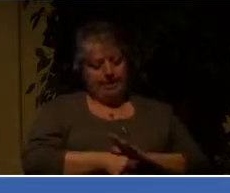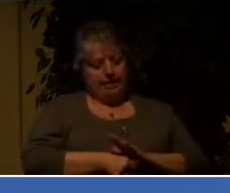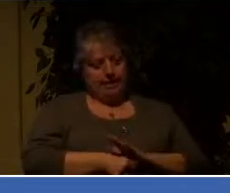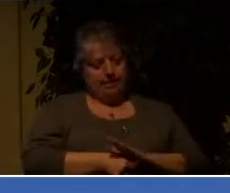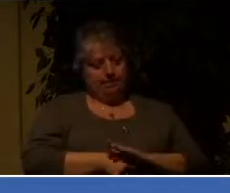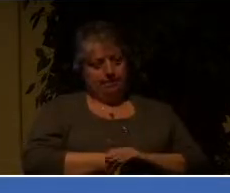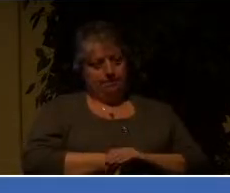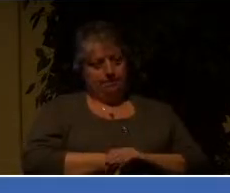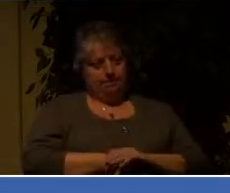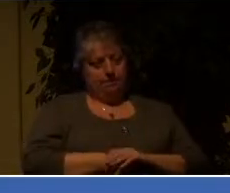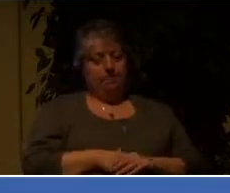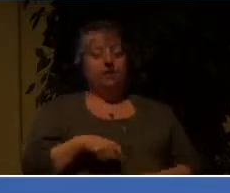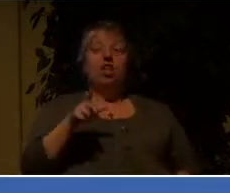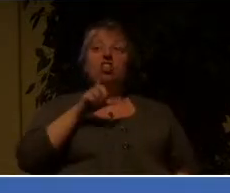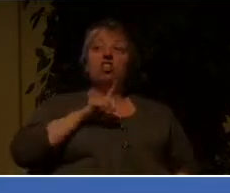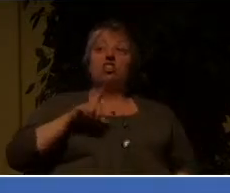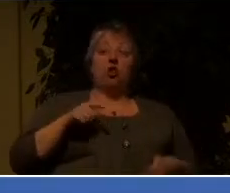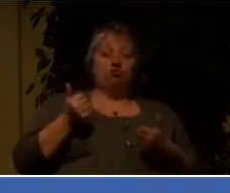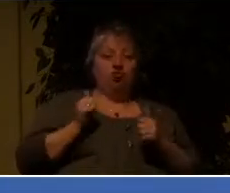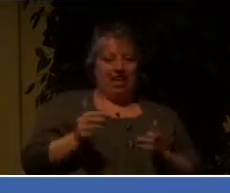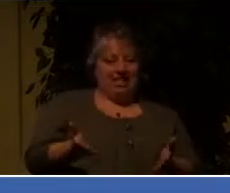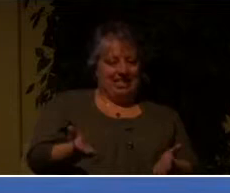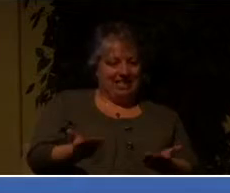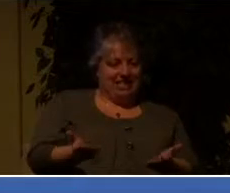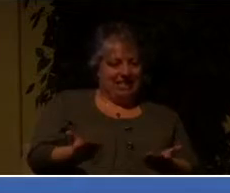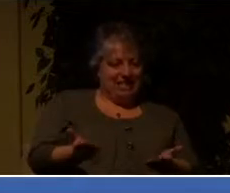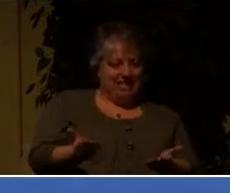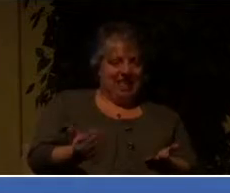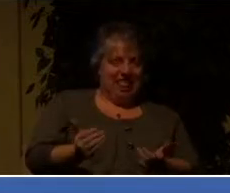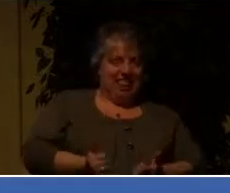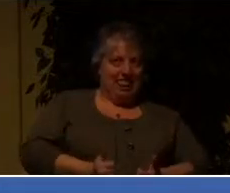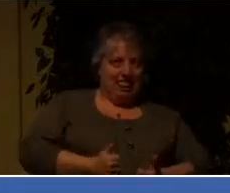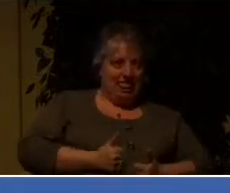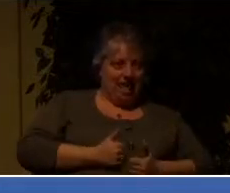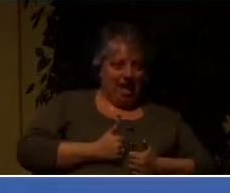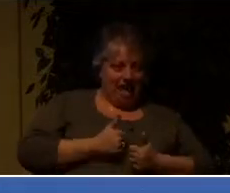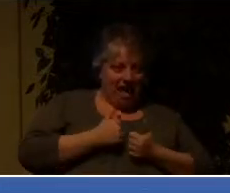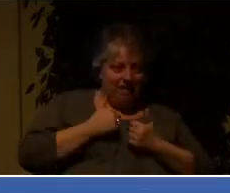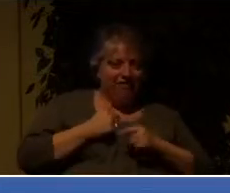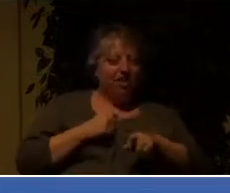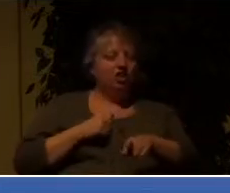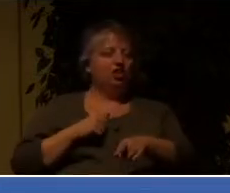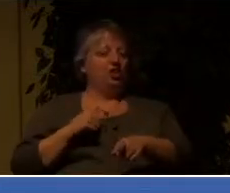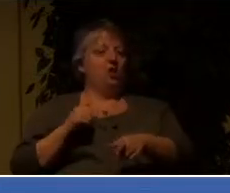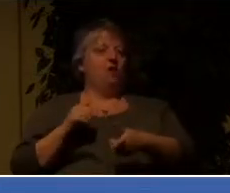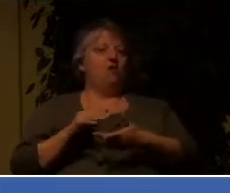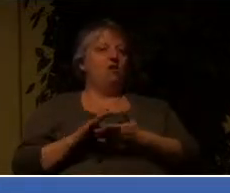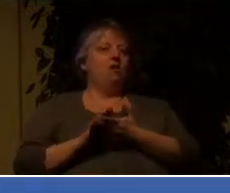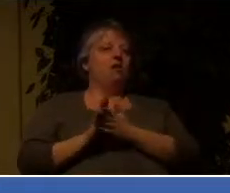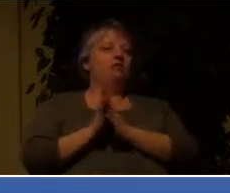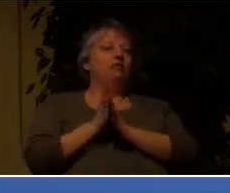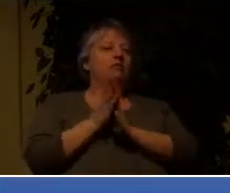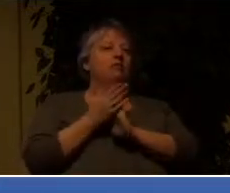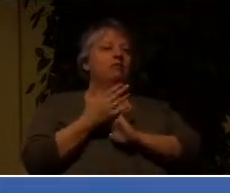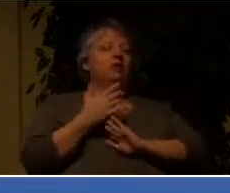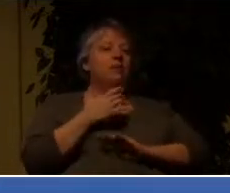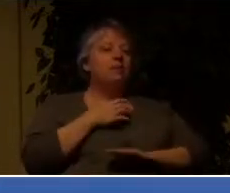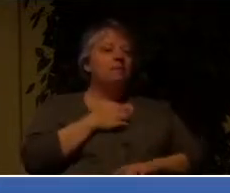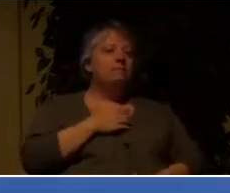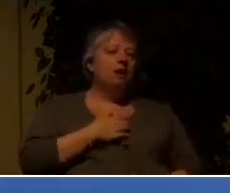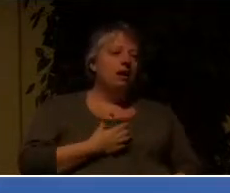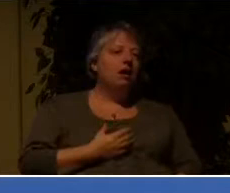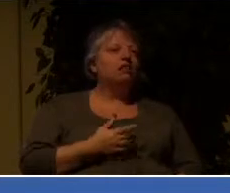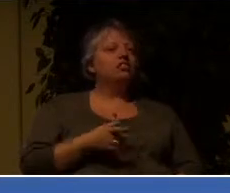to bring her to life and she has found a newfound desire and passion to actually prepare